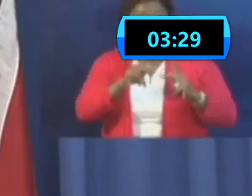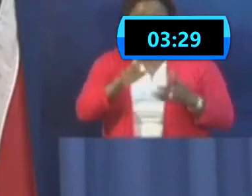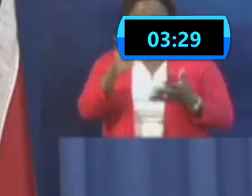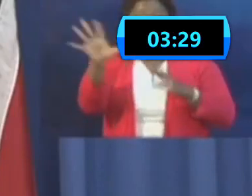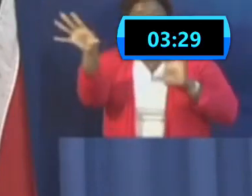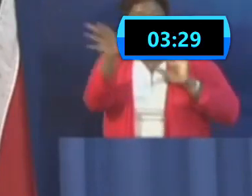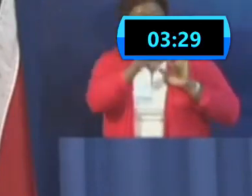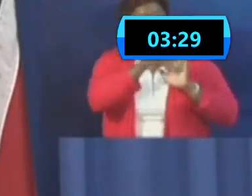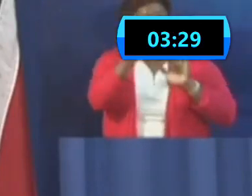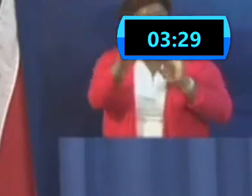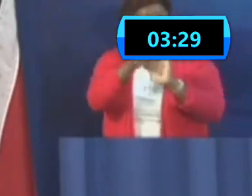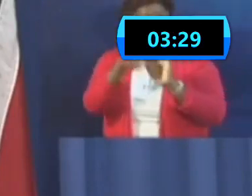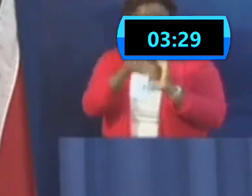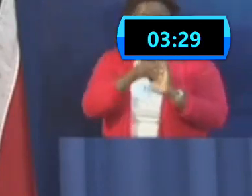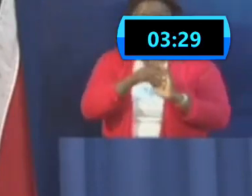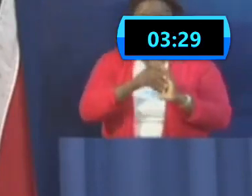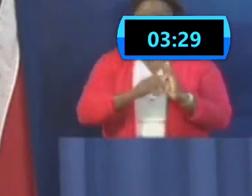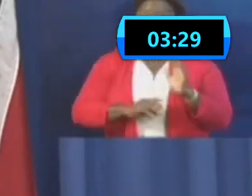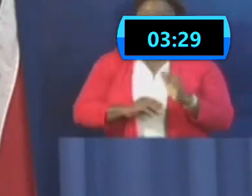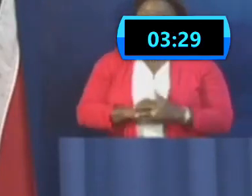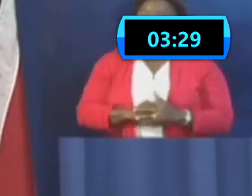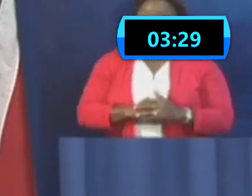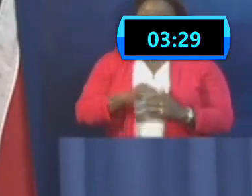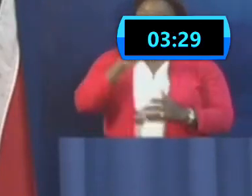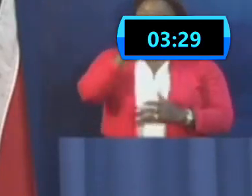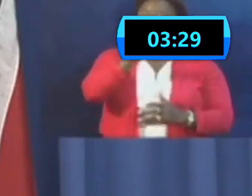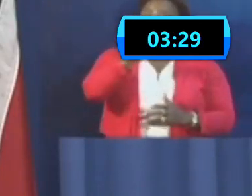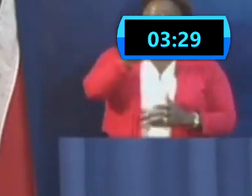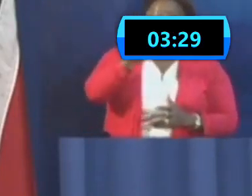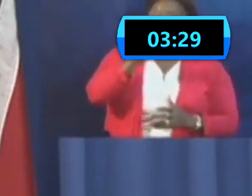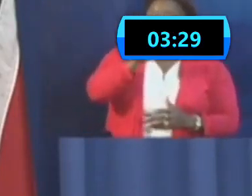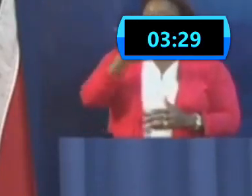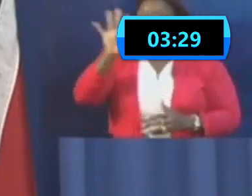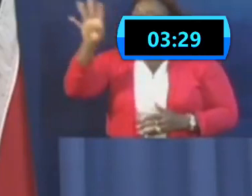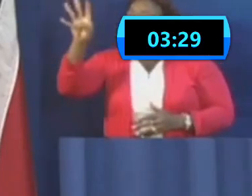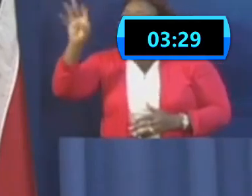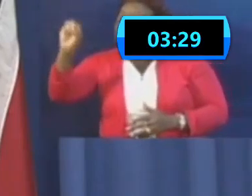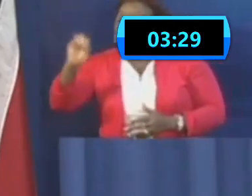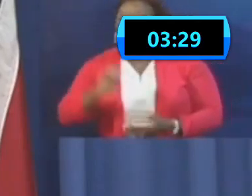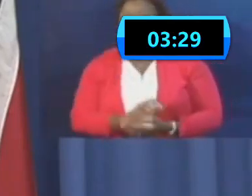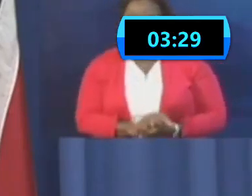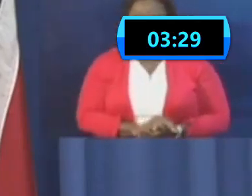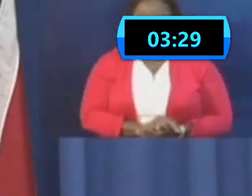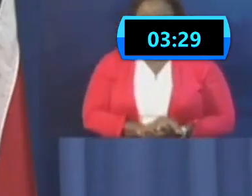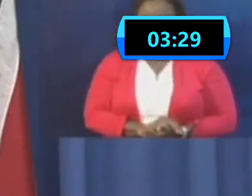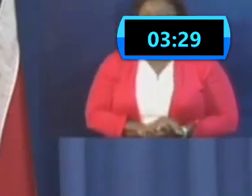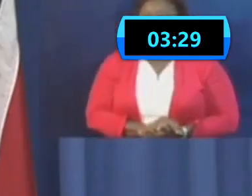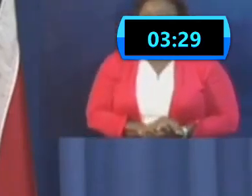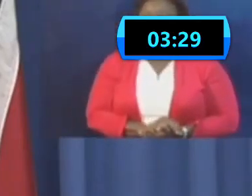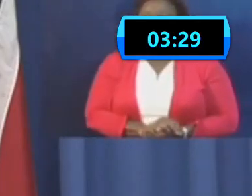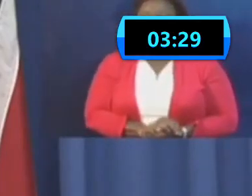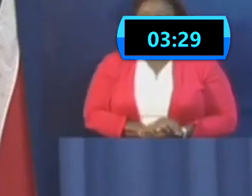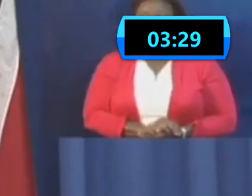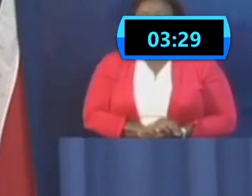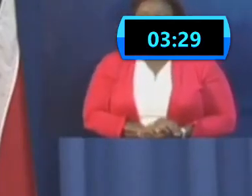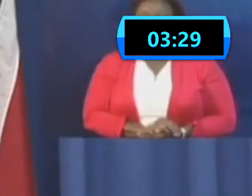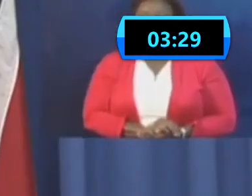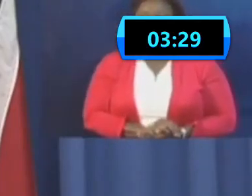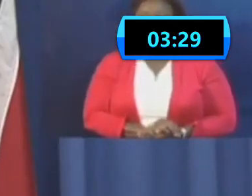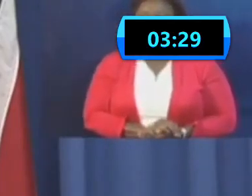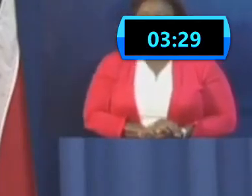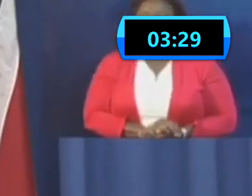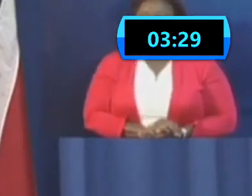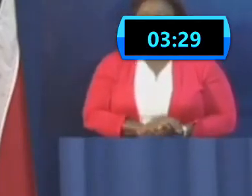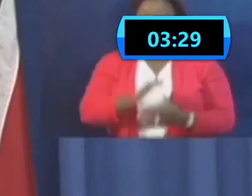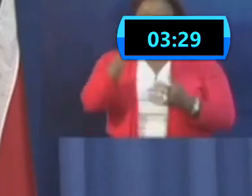40s. So the average age has dropped in terms of the infection, and I suppose concurrently there have been a decrease in the